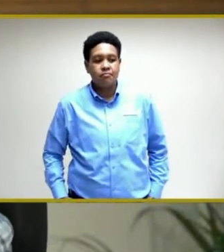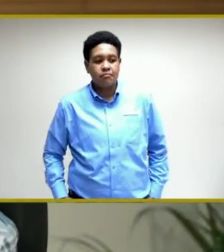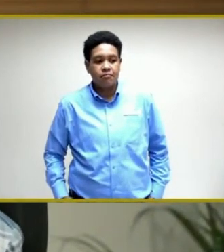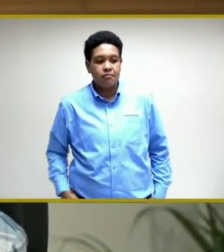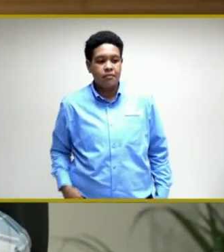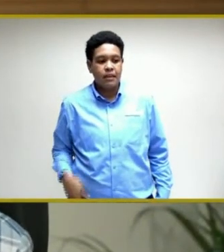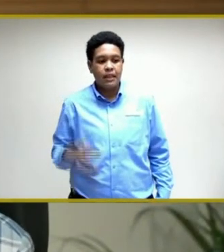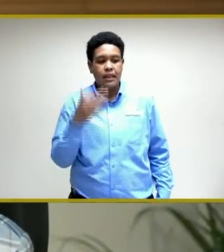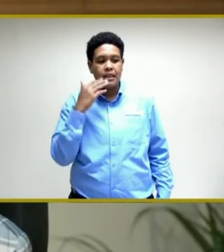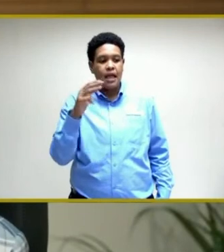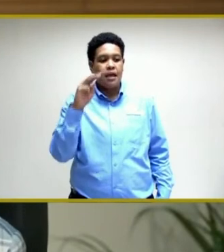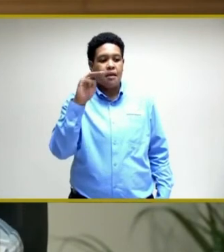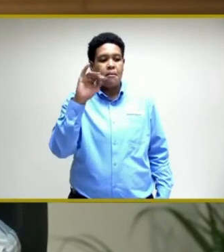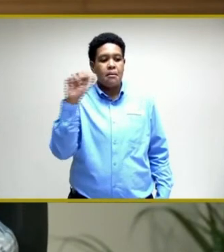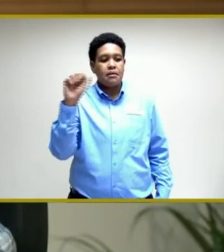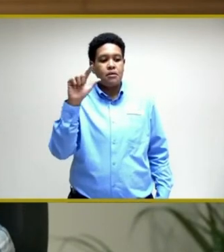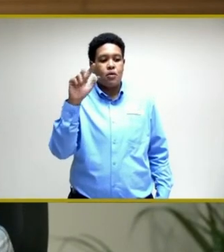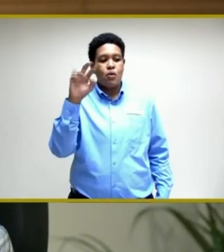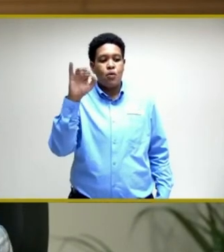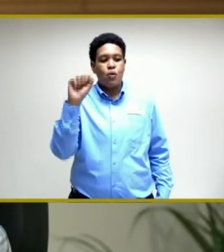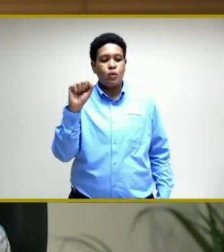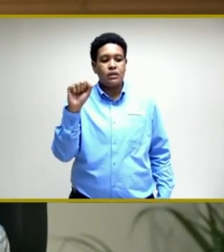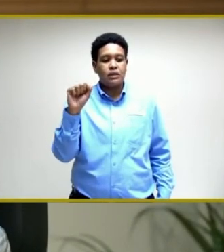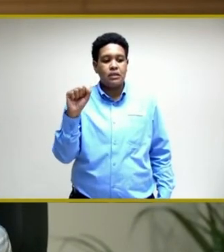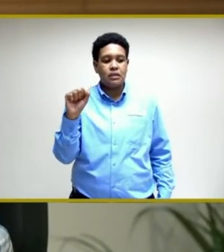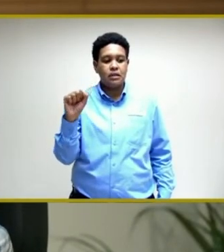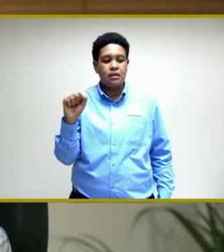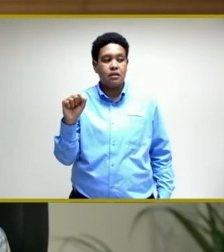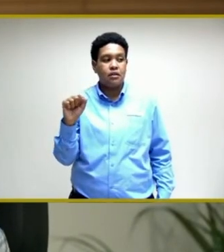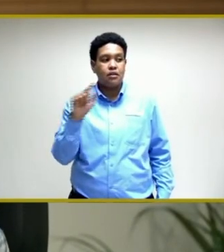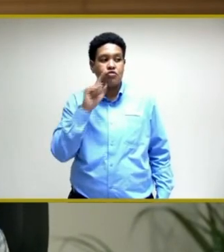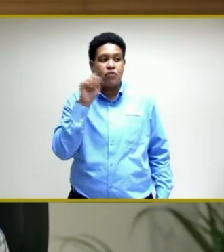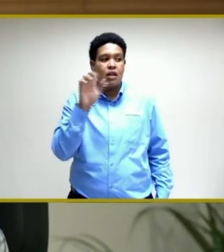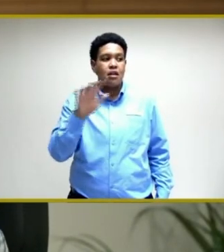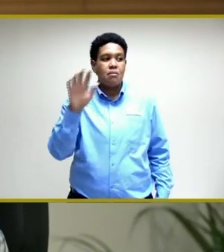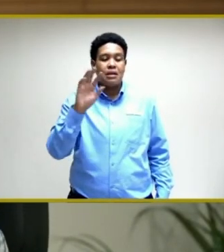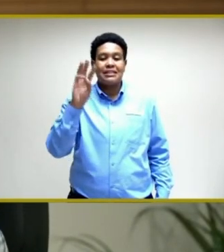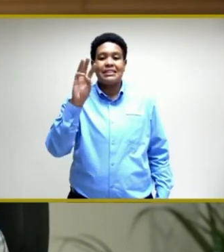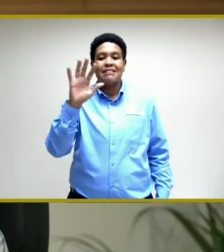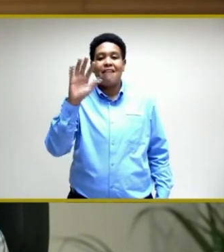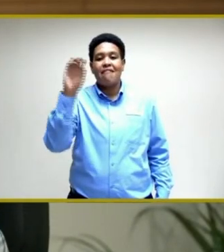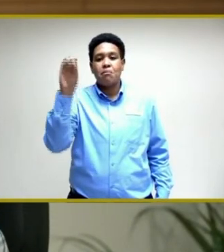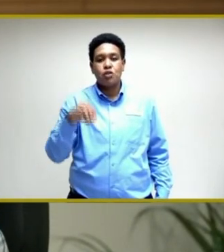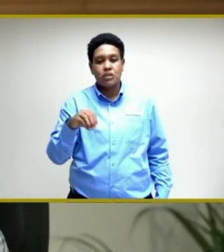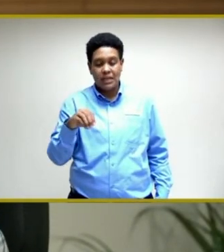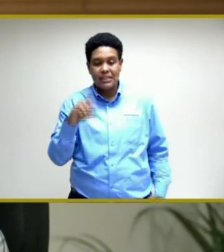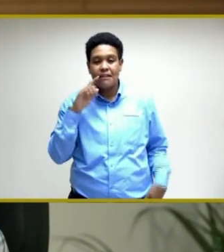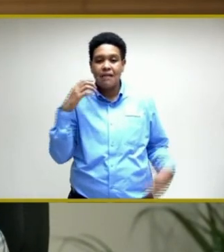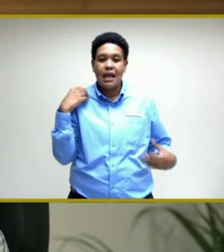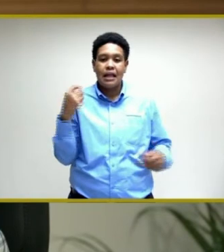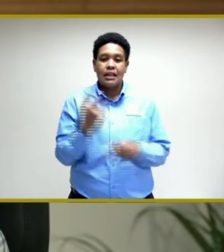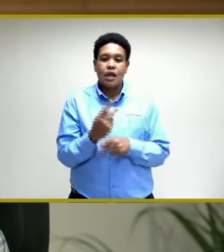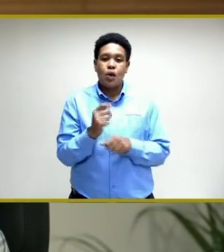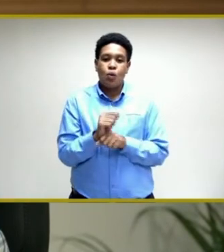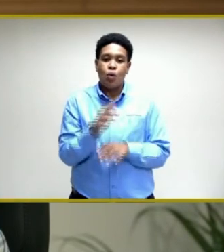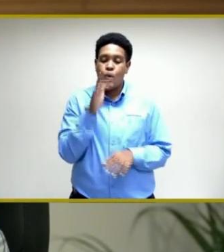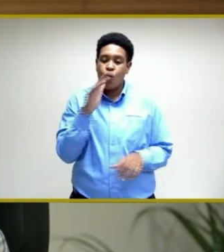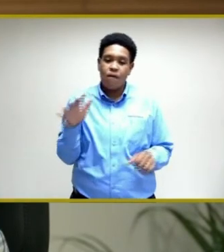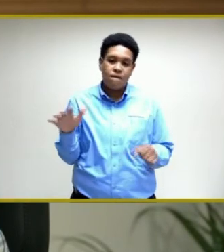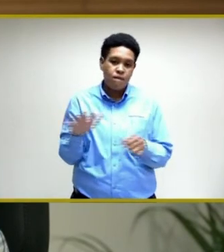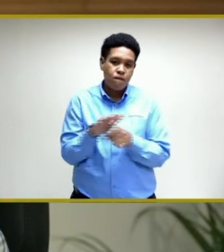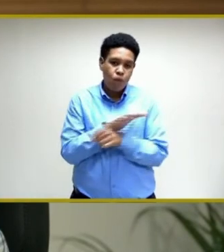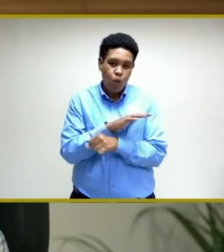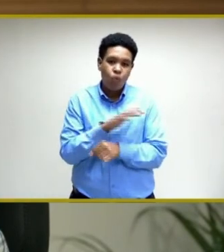Ms. Lewis. It is approximately 65% of the healthcare workers that would have